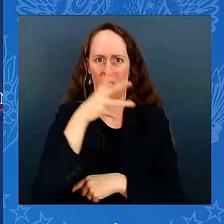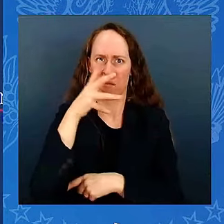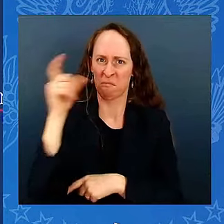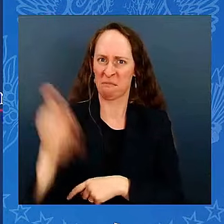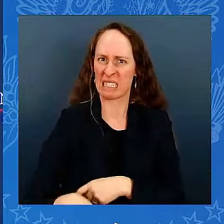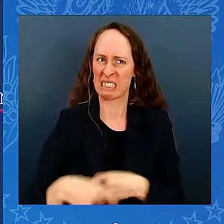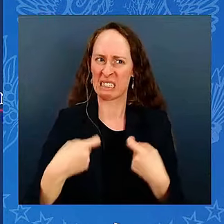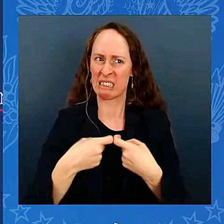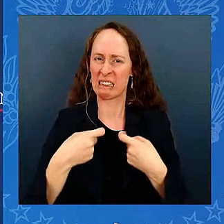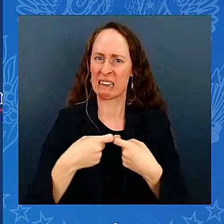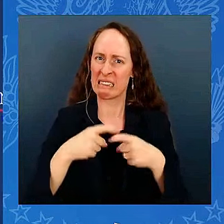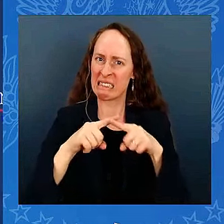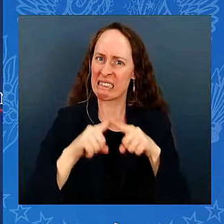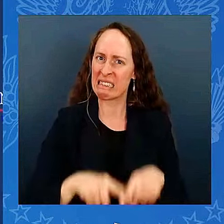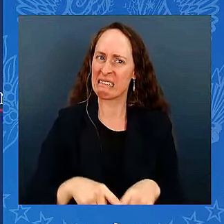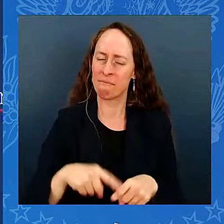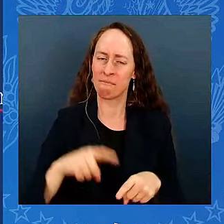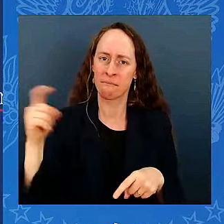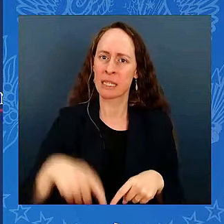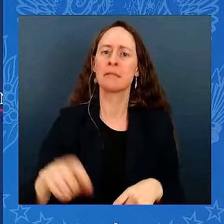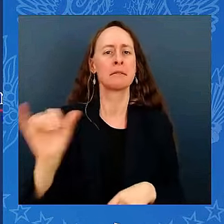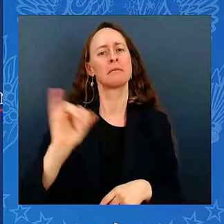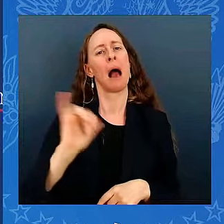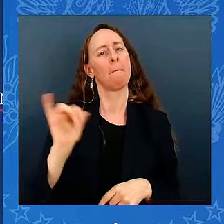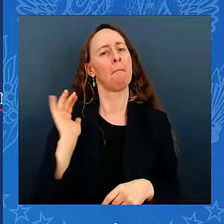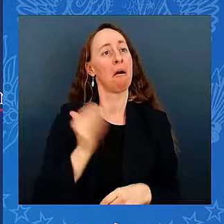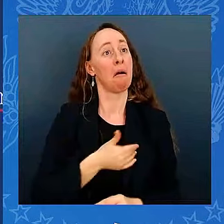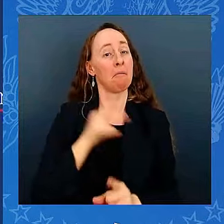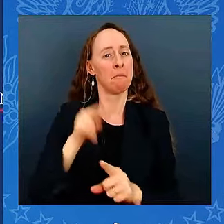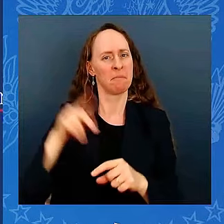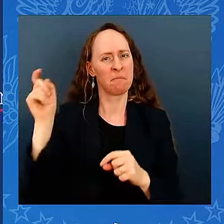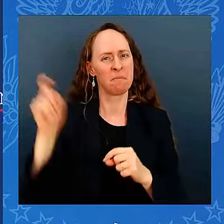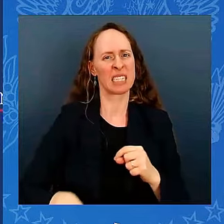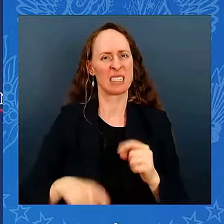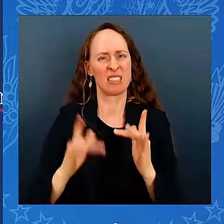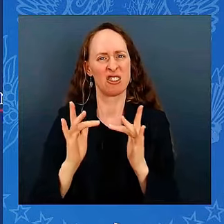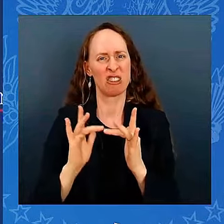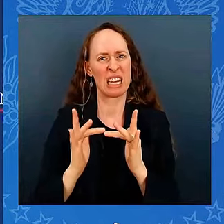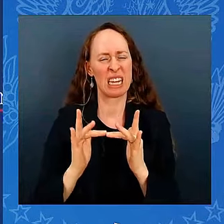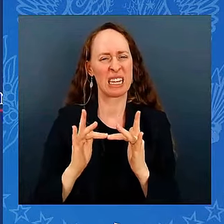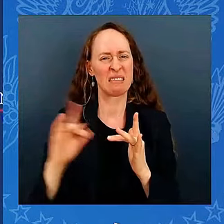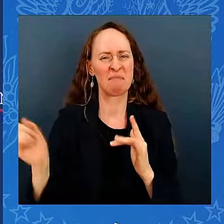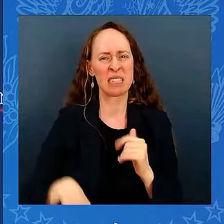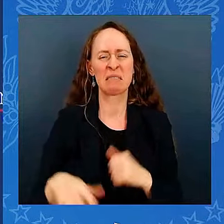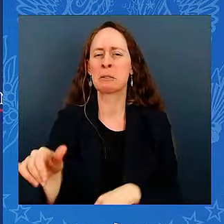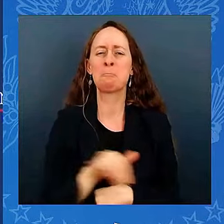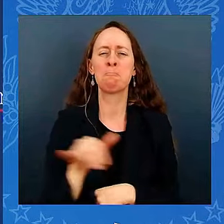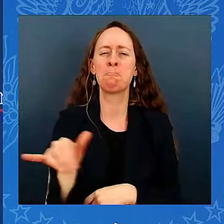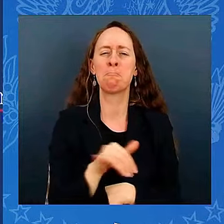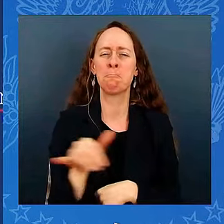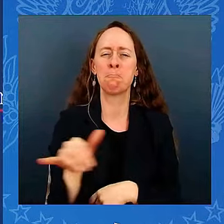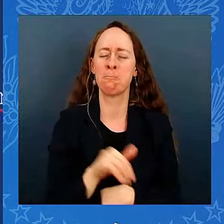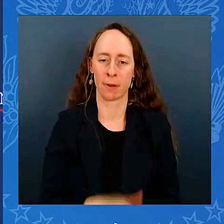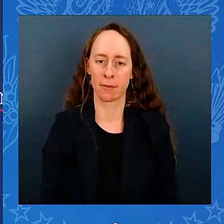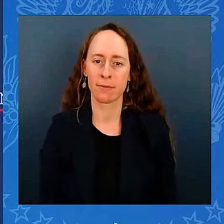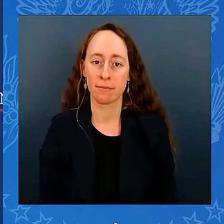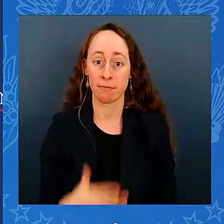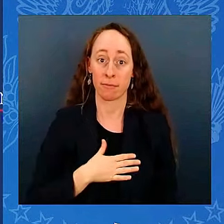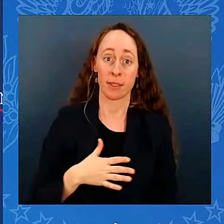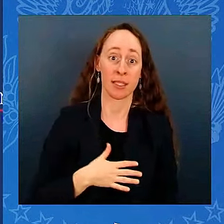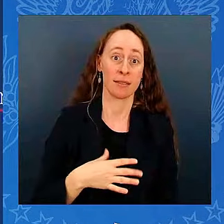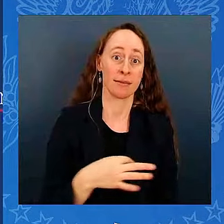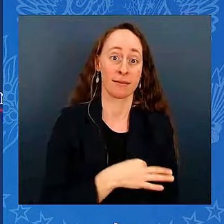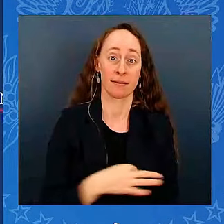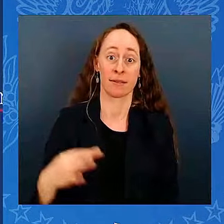electricity was during his period. I remember saying that to my younger staff, and they looked at me, well, what are you talking about? But look,